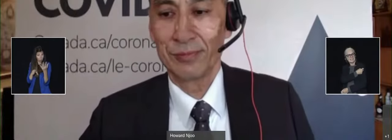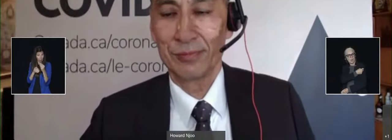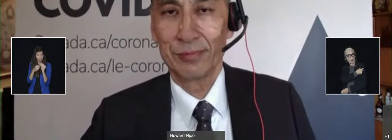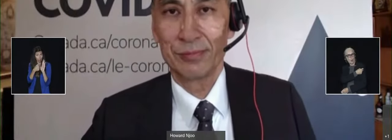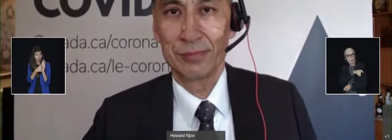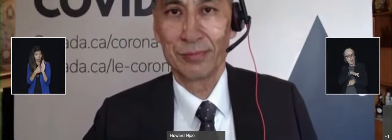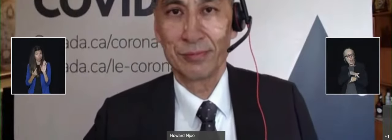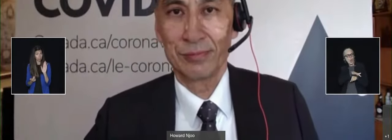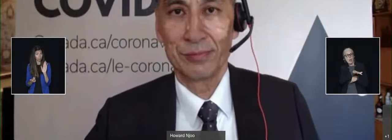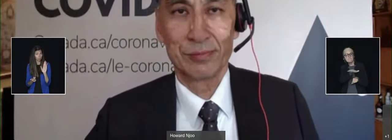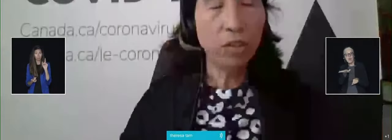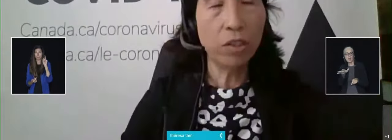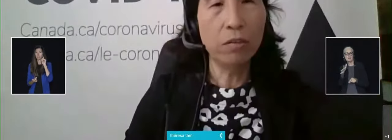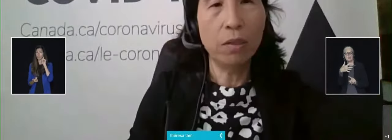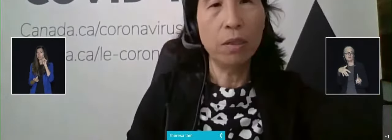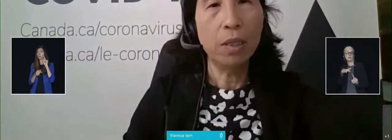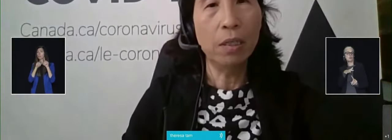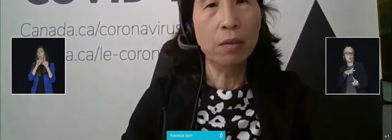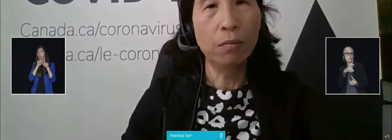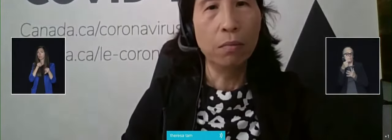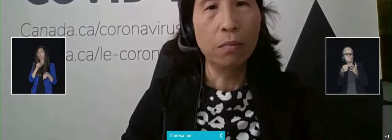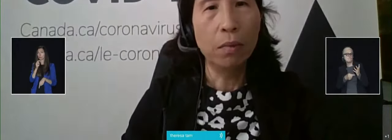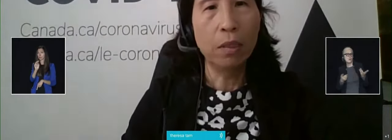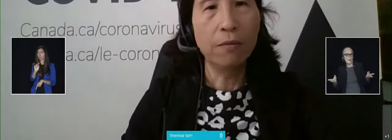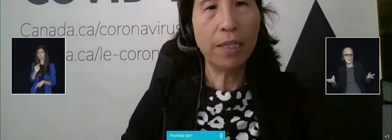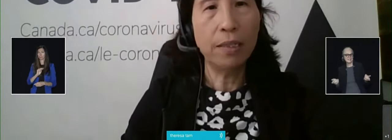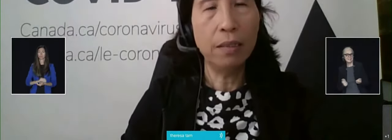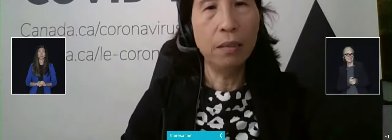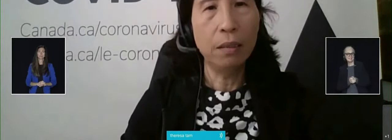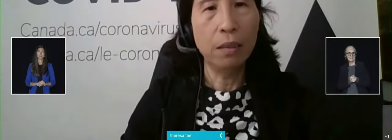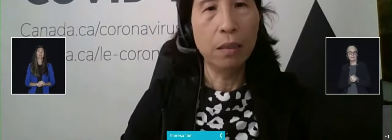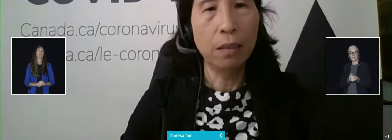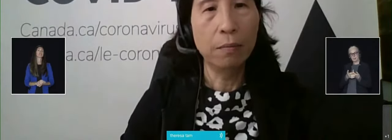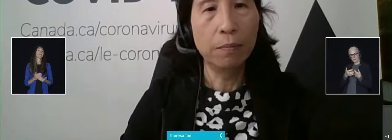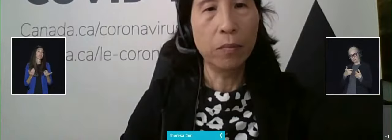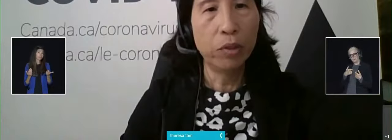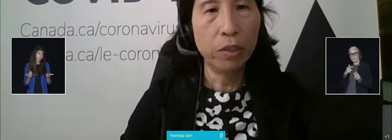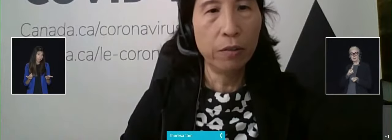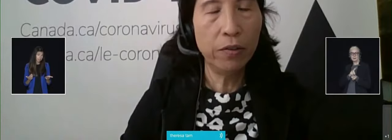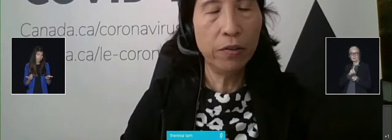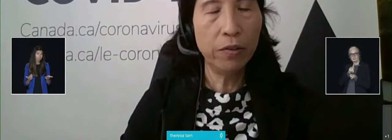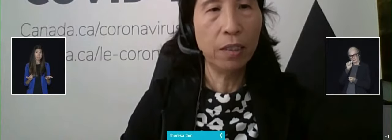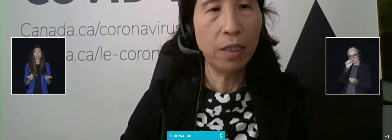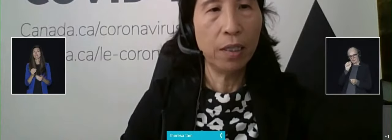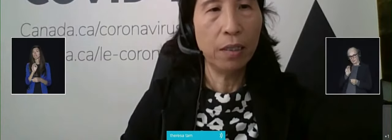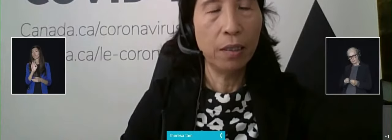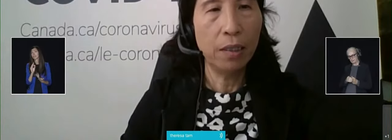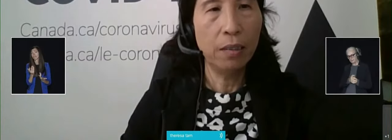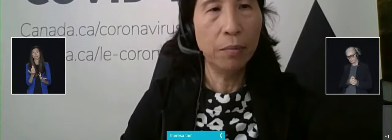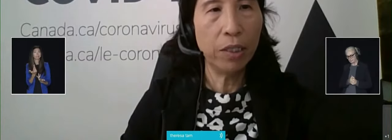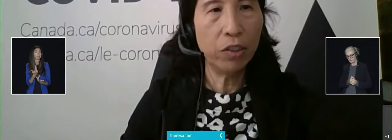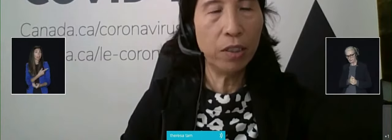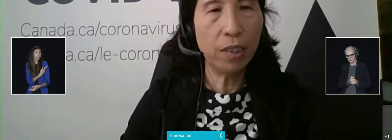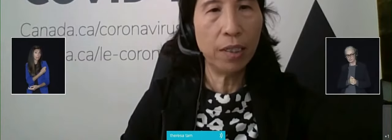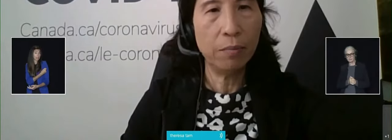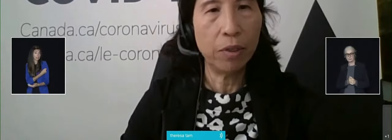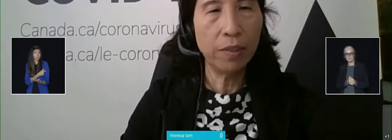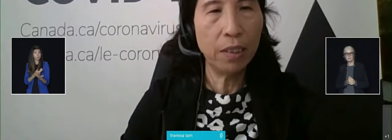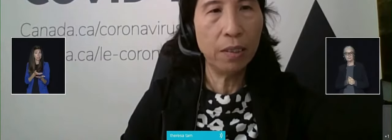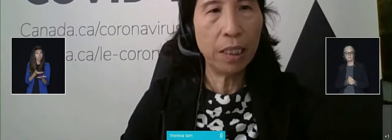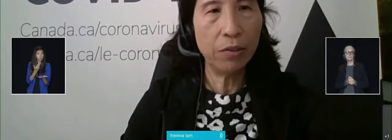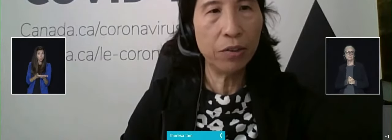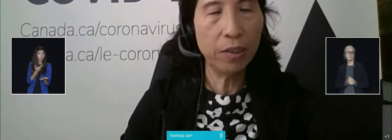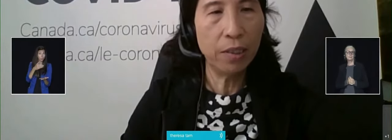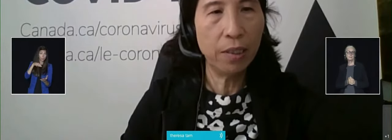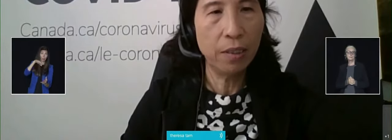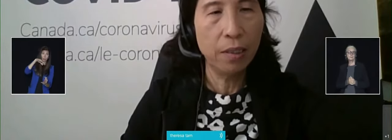Yes. Hi. It's Teresa Tam. So, you know, vaccine proof and these measures that